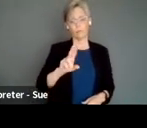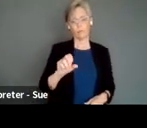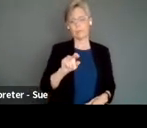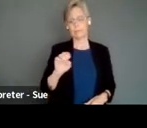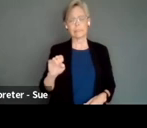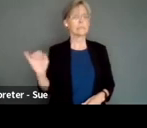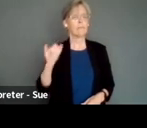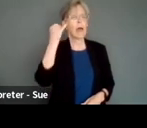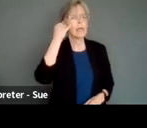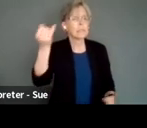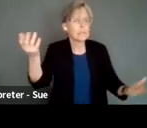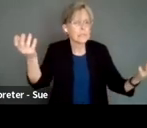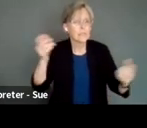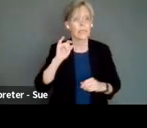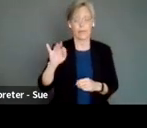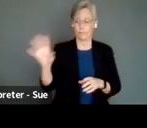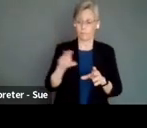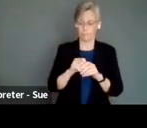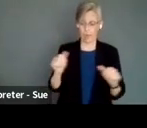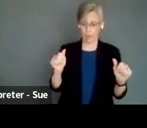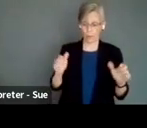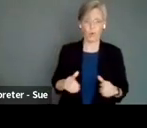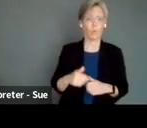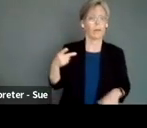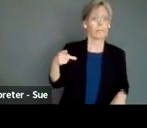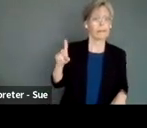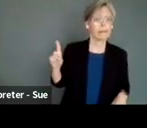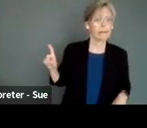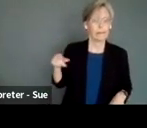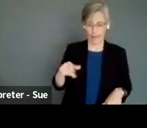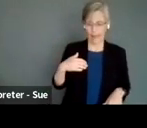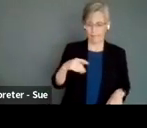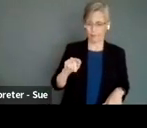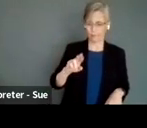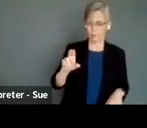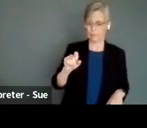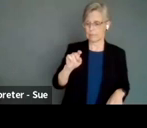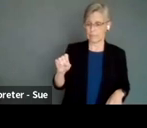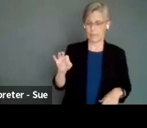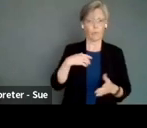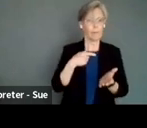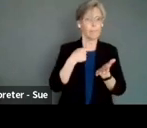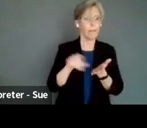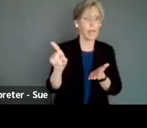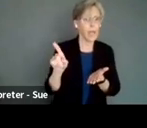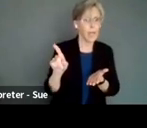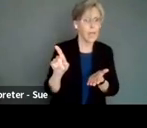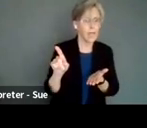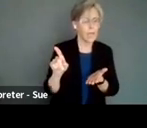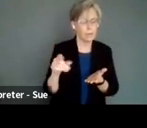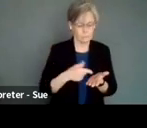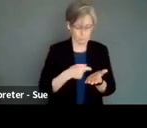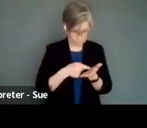If you're engaging an actor with a PDD, chances are they have a trustee because if we pay them a scale,